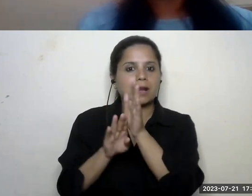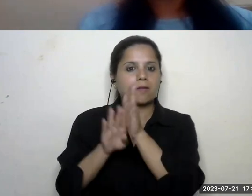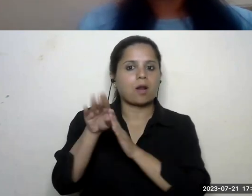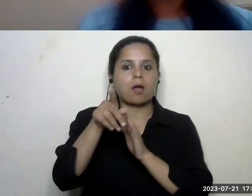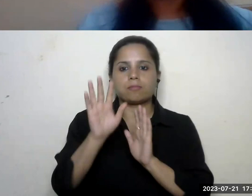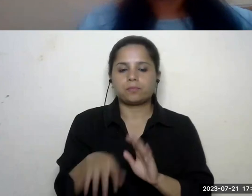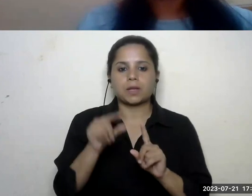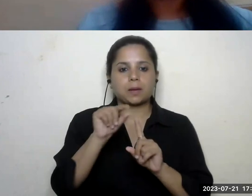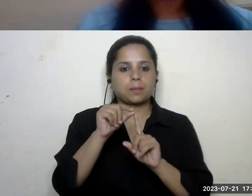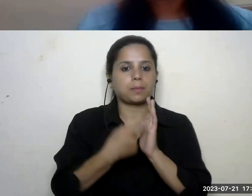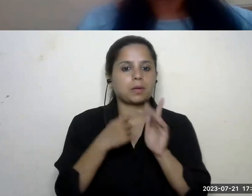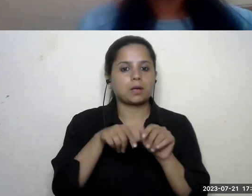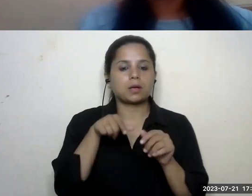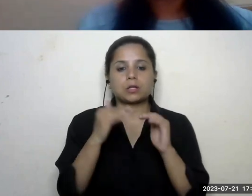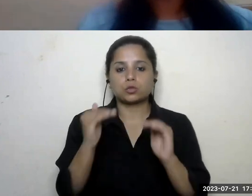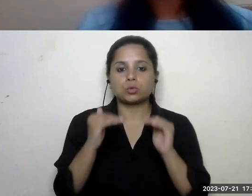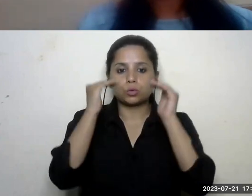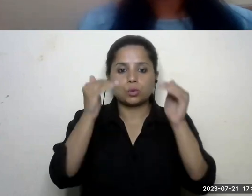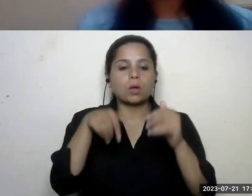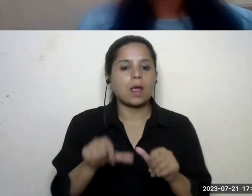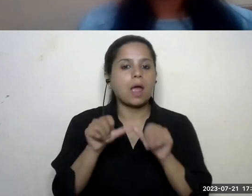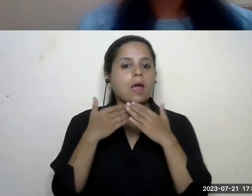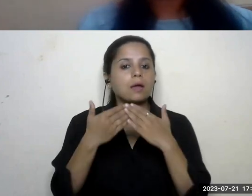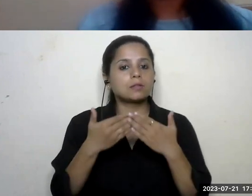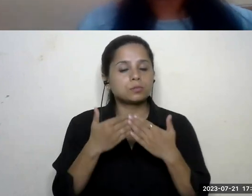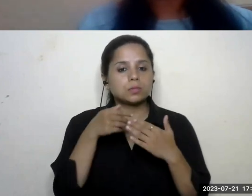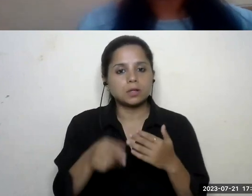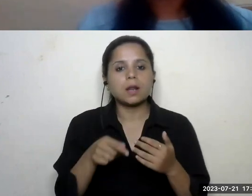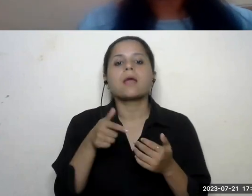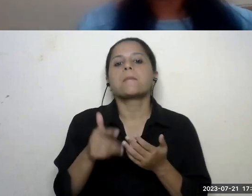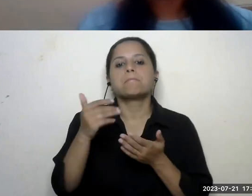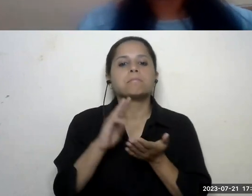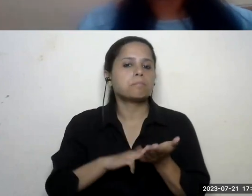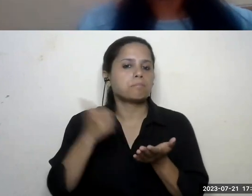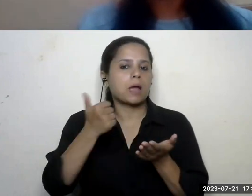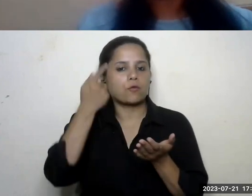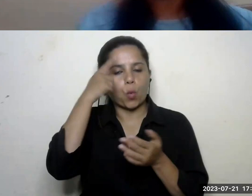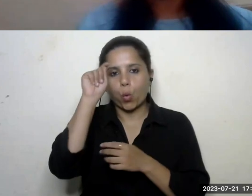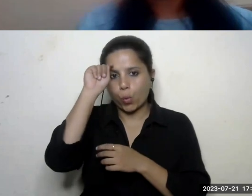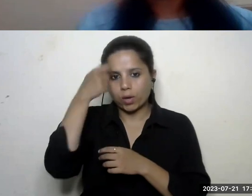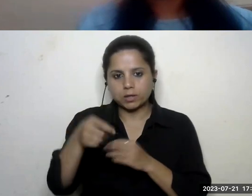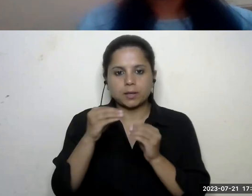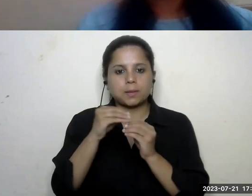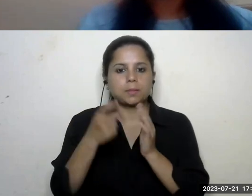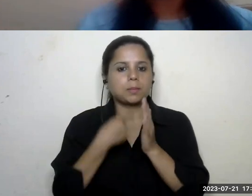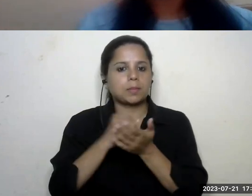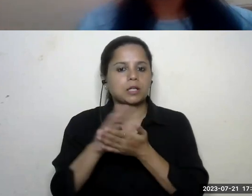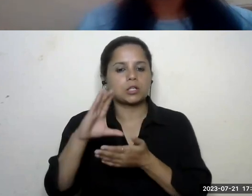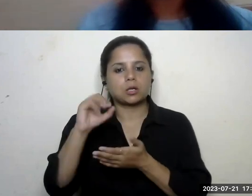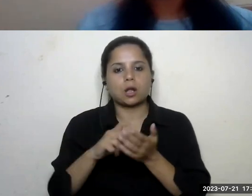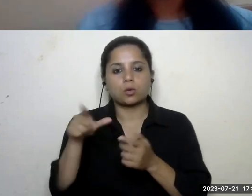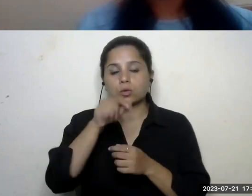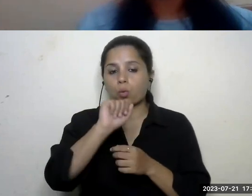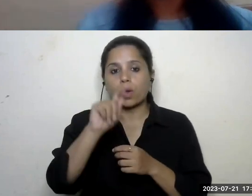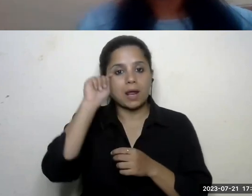priya is a senior academic manager for english programs with the british council in india she started her